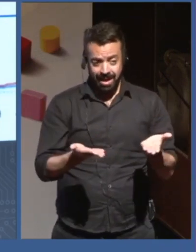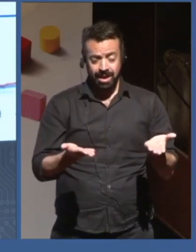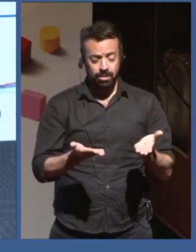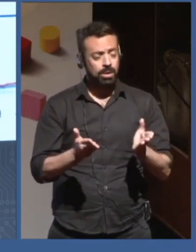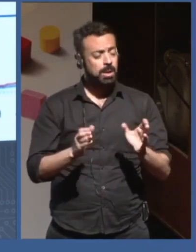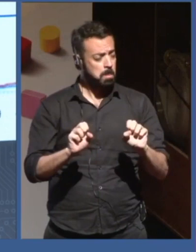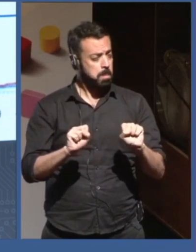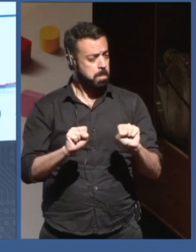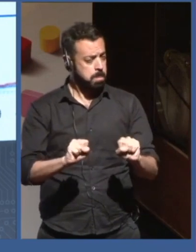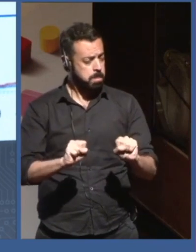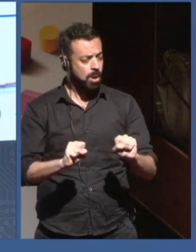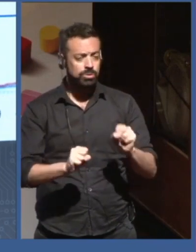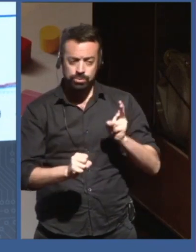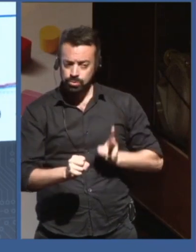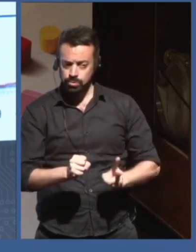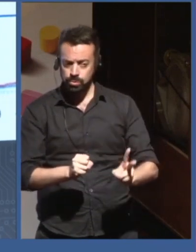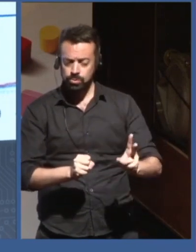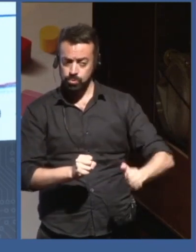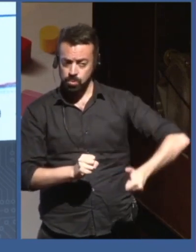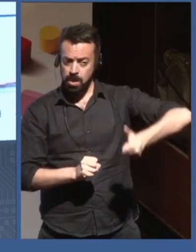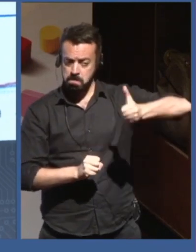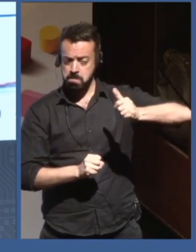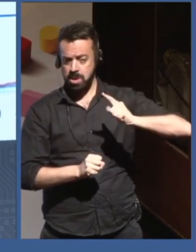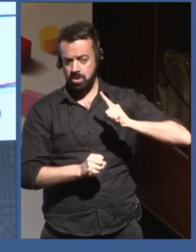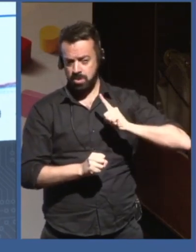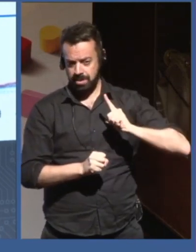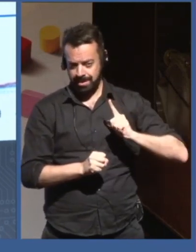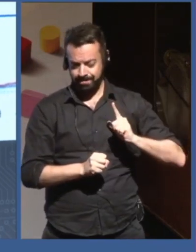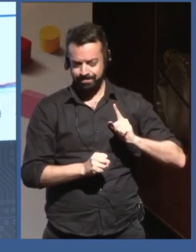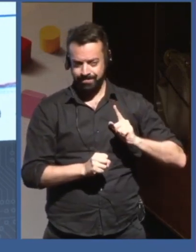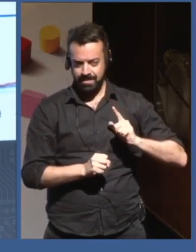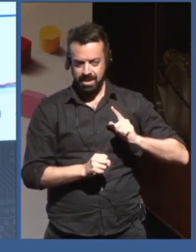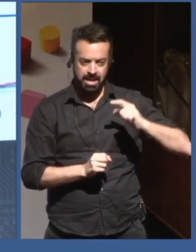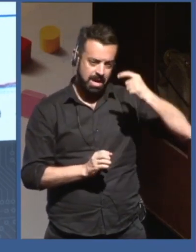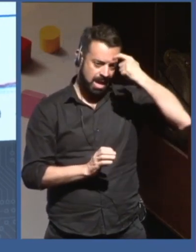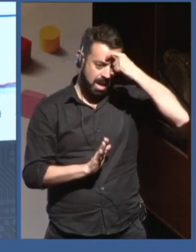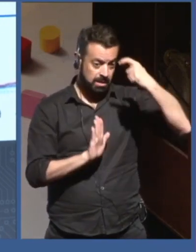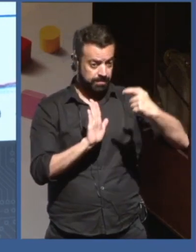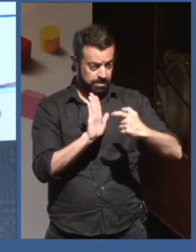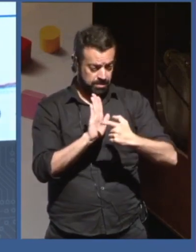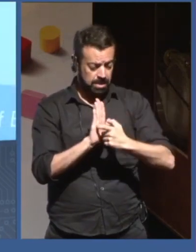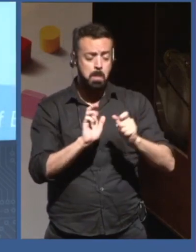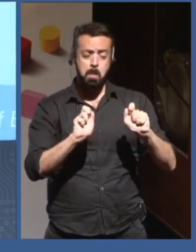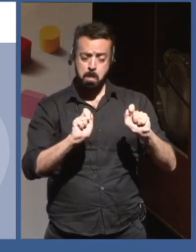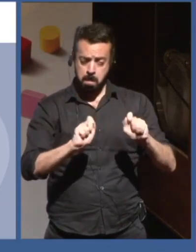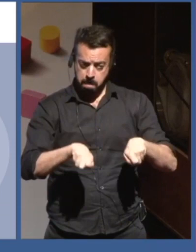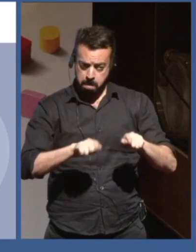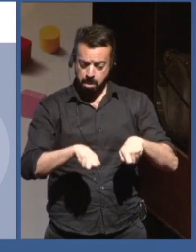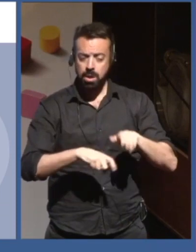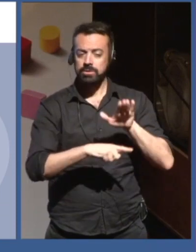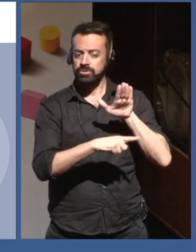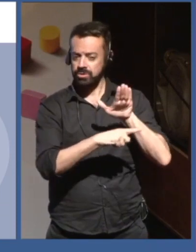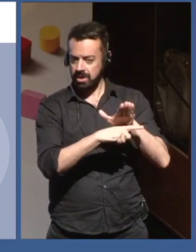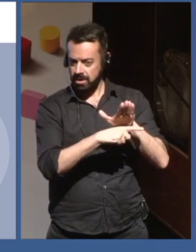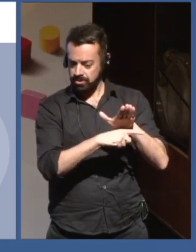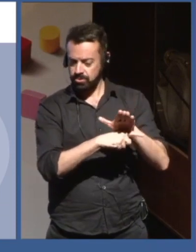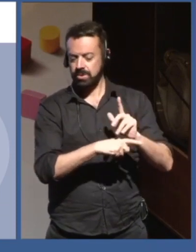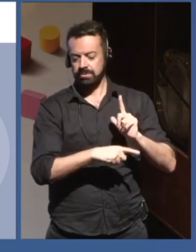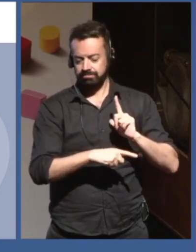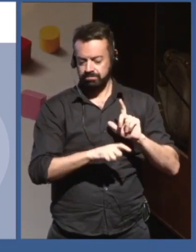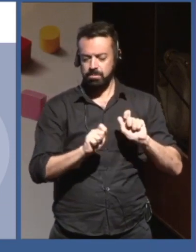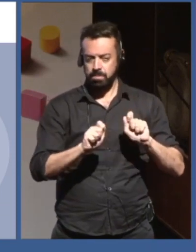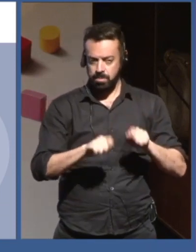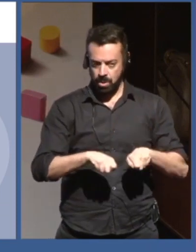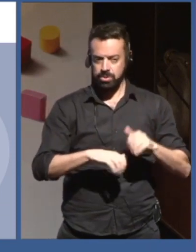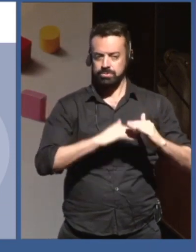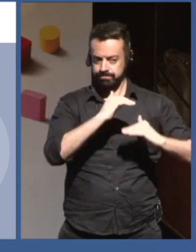AI can actually help under certain conditions. And so maybe one thing that I think is